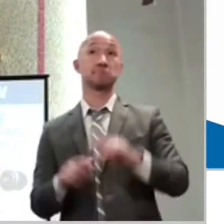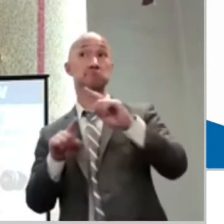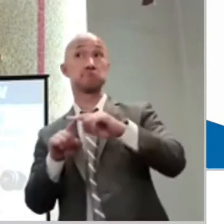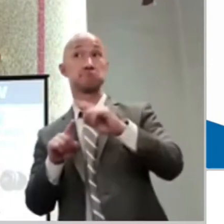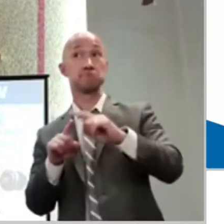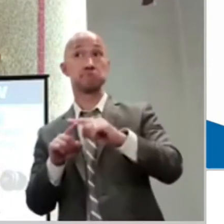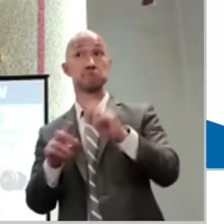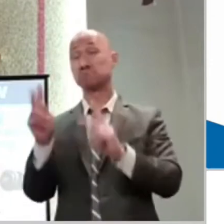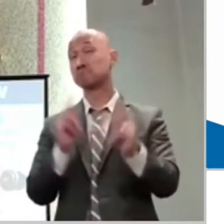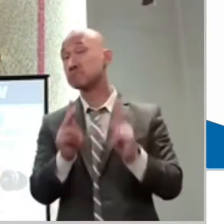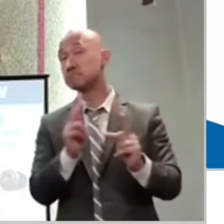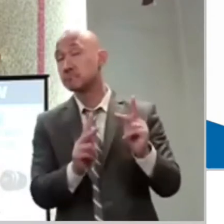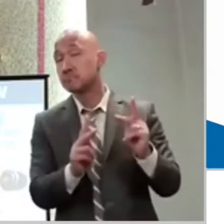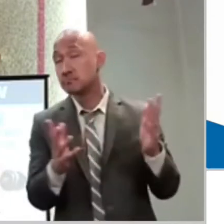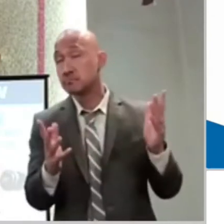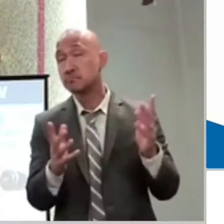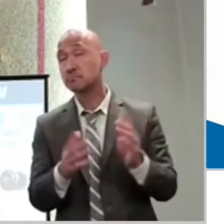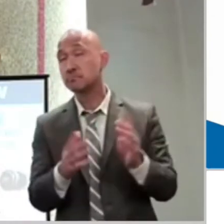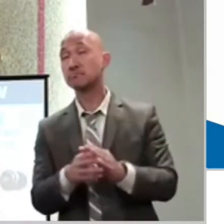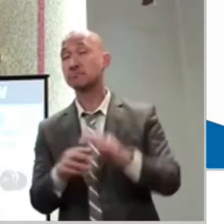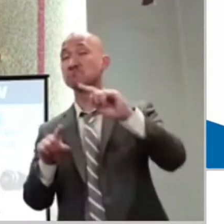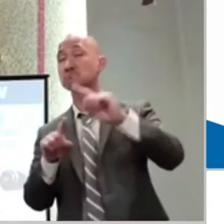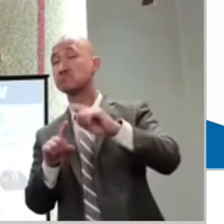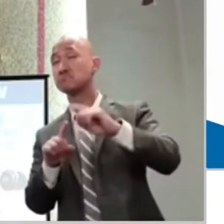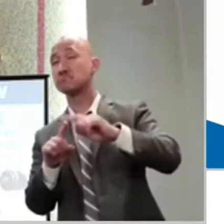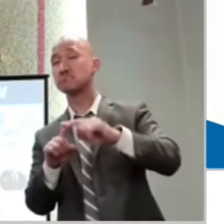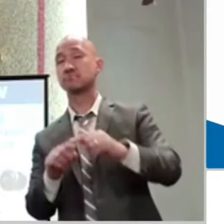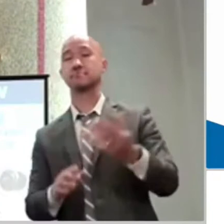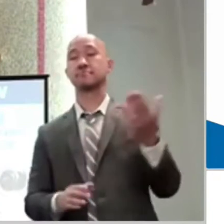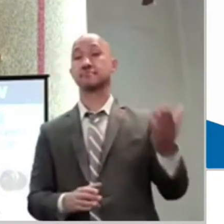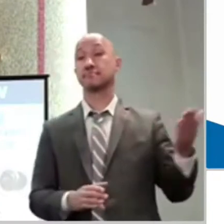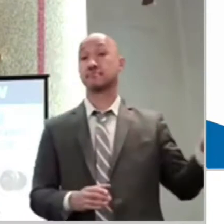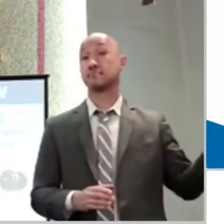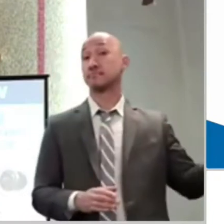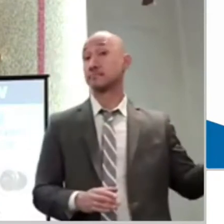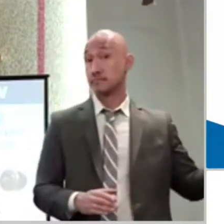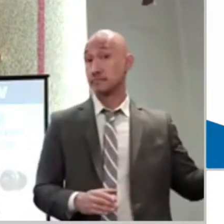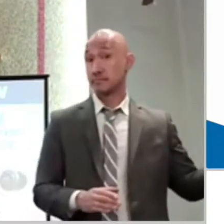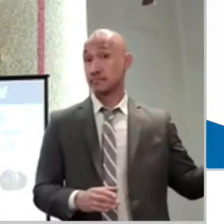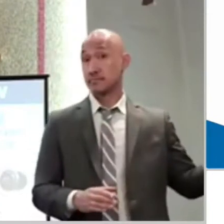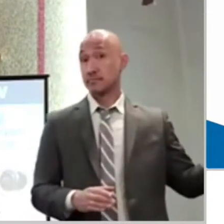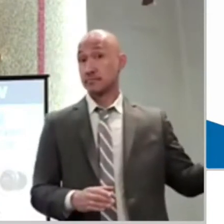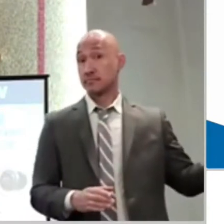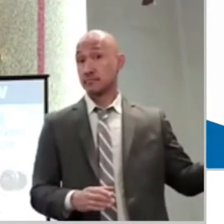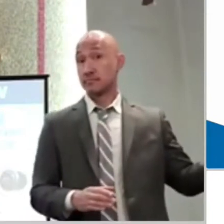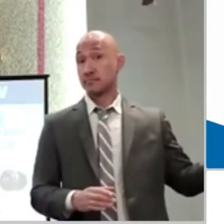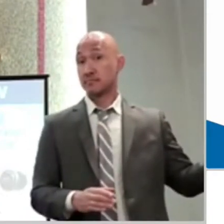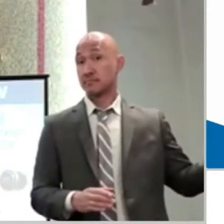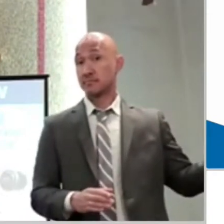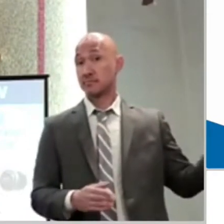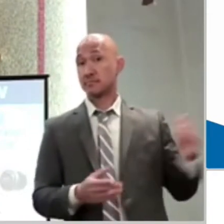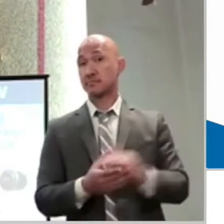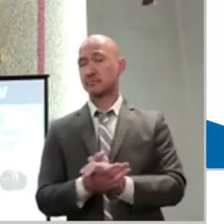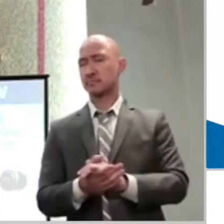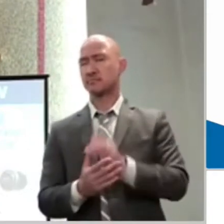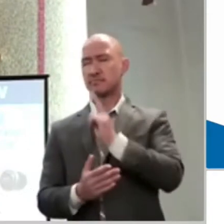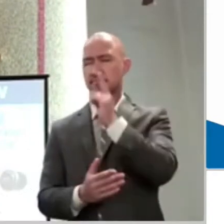Are you hoping in things? Can you even really depend on yourself